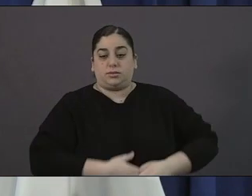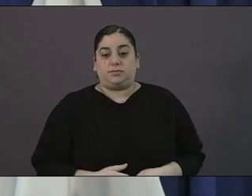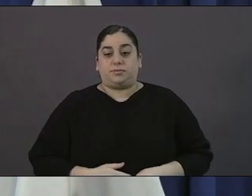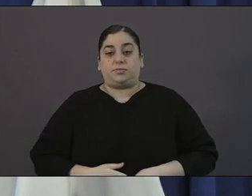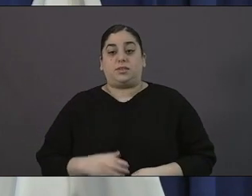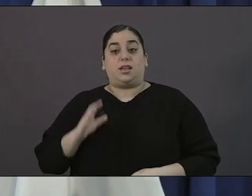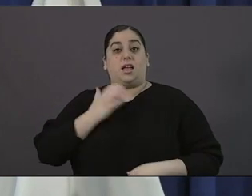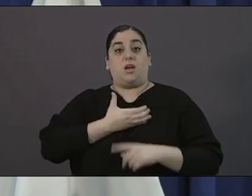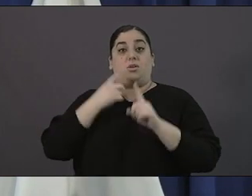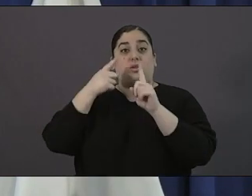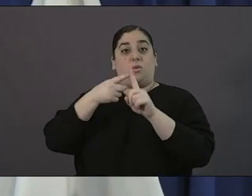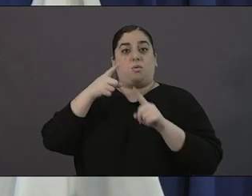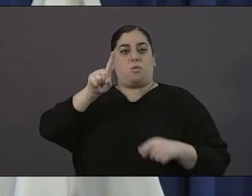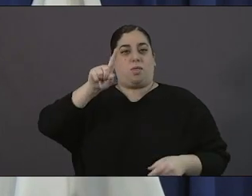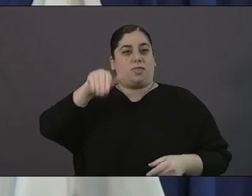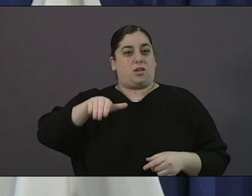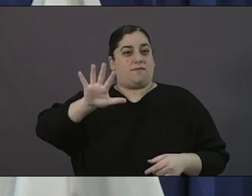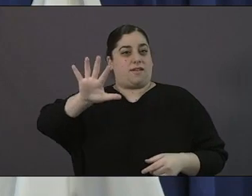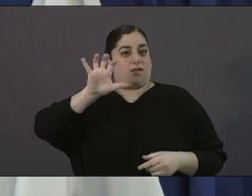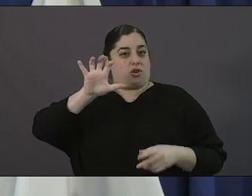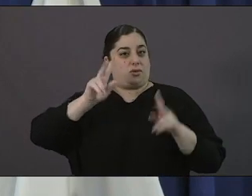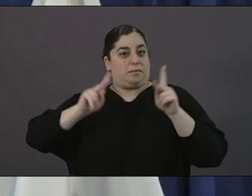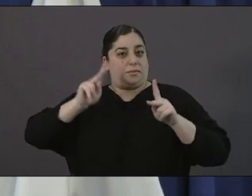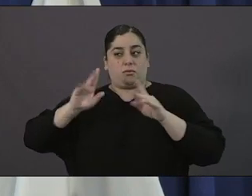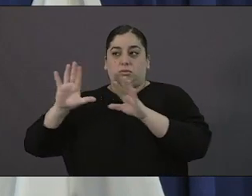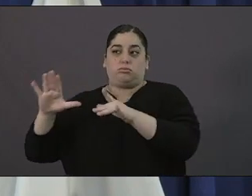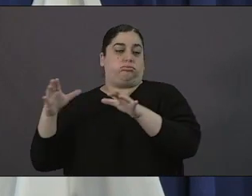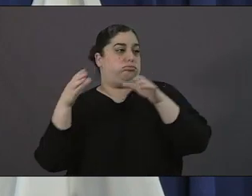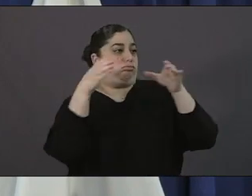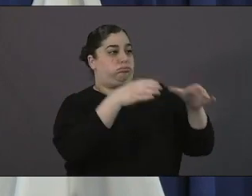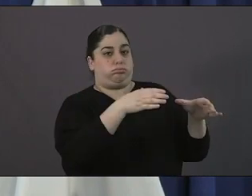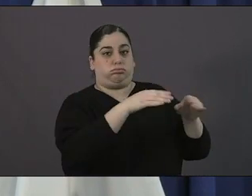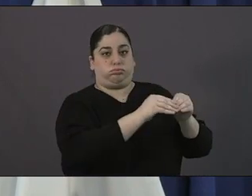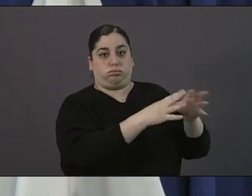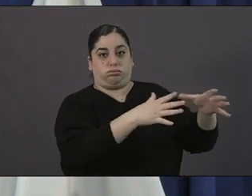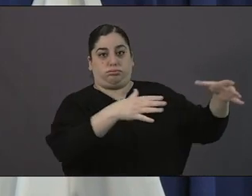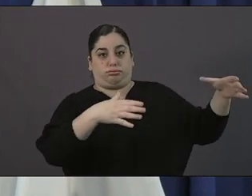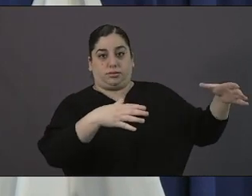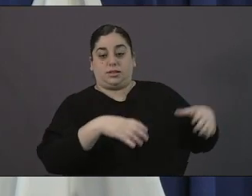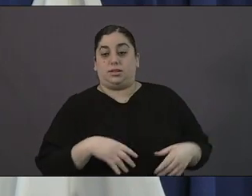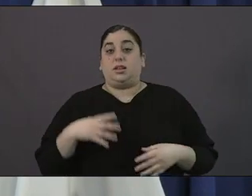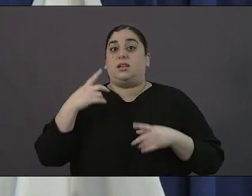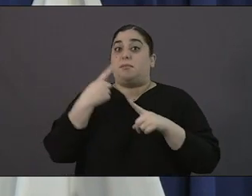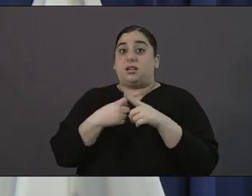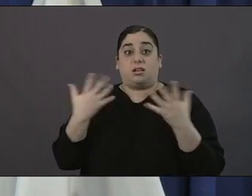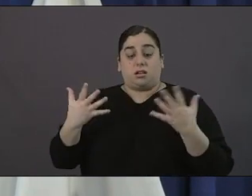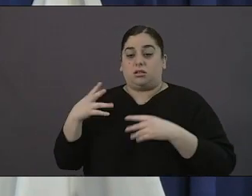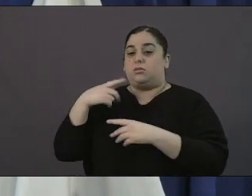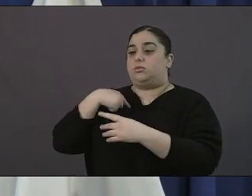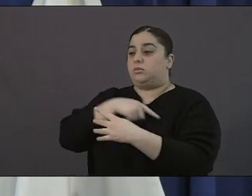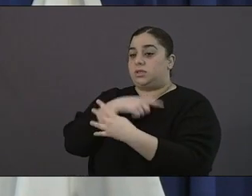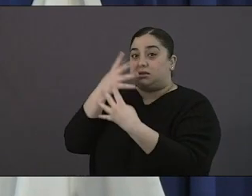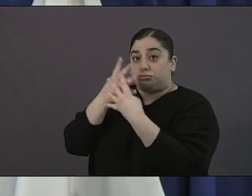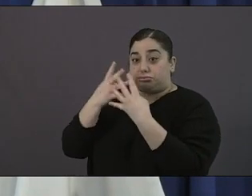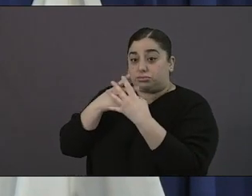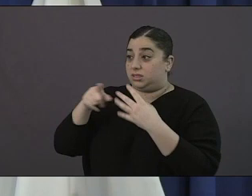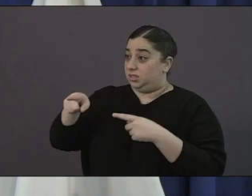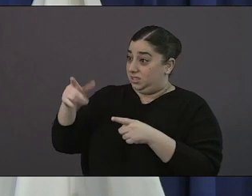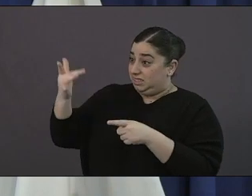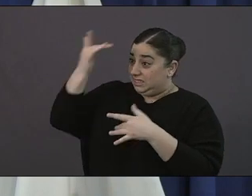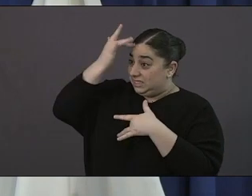sheltered at the convention center but all of the work that's helping to get them back on their feet and into that permanent supportive housing